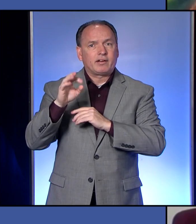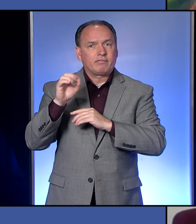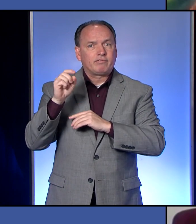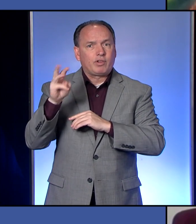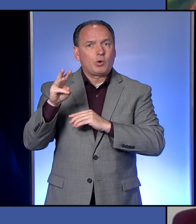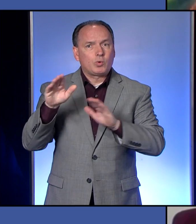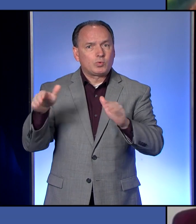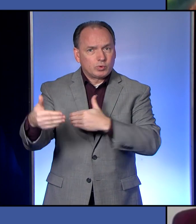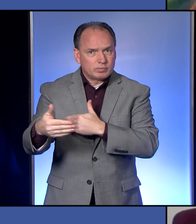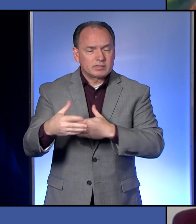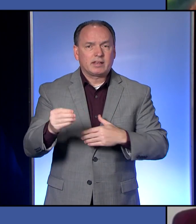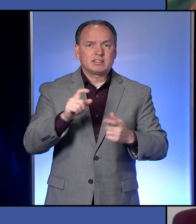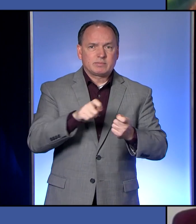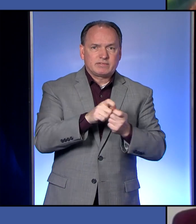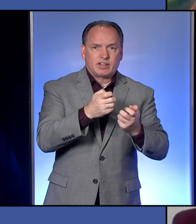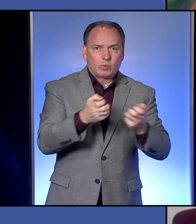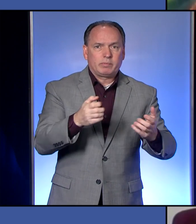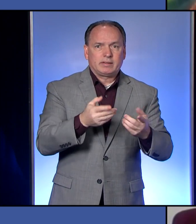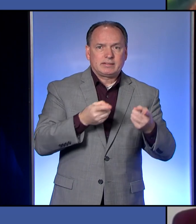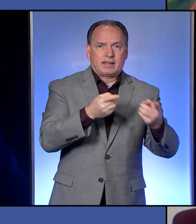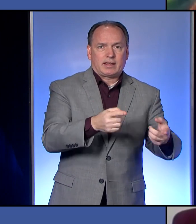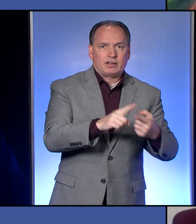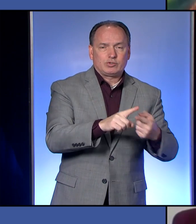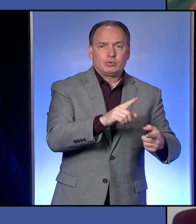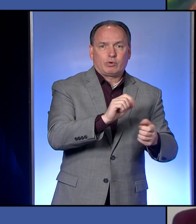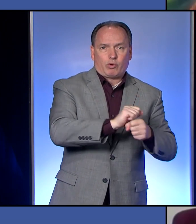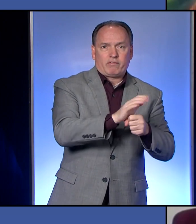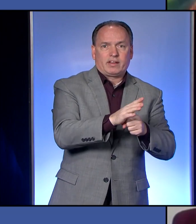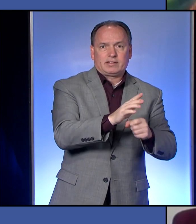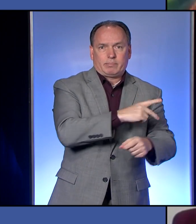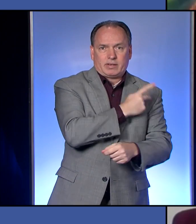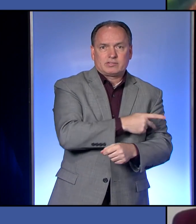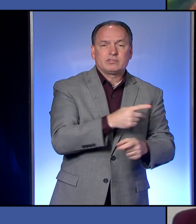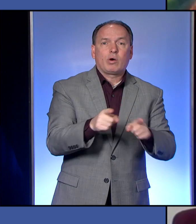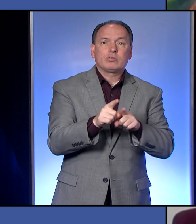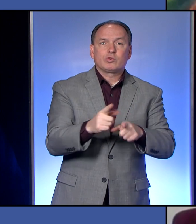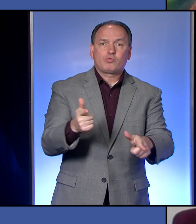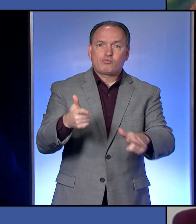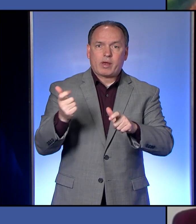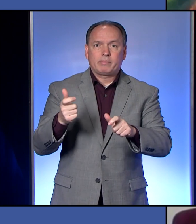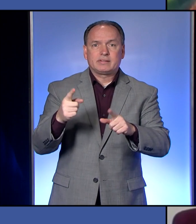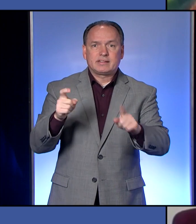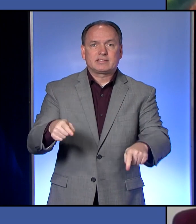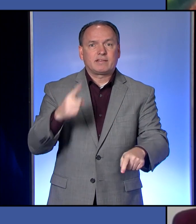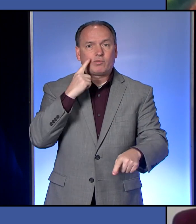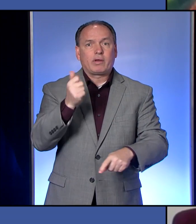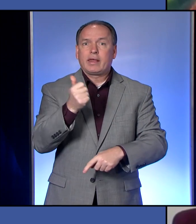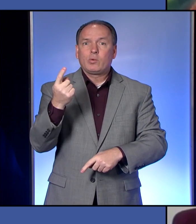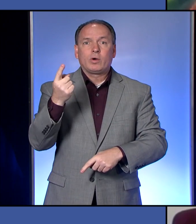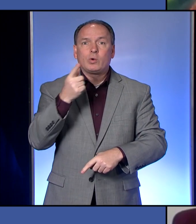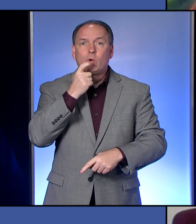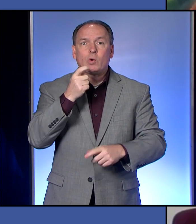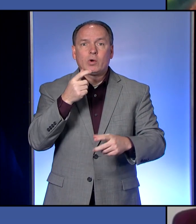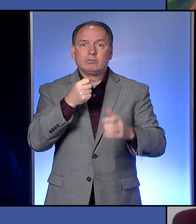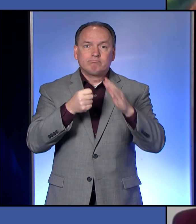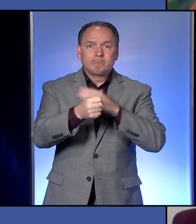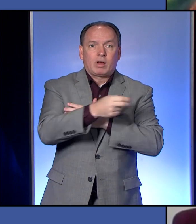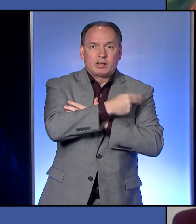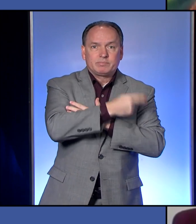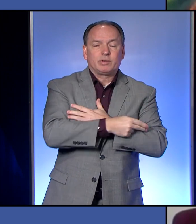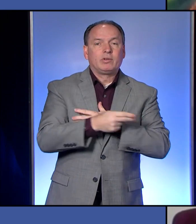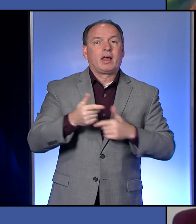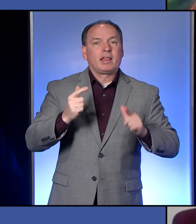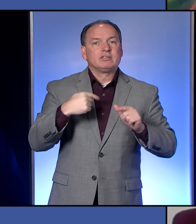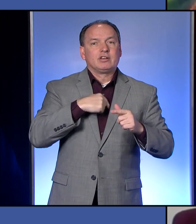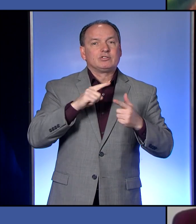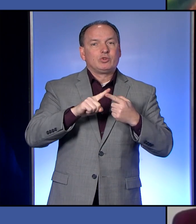for COVID-19 positive patients, as well as rapid testing for any patient that is hospitalized, which allows us to get those